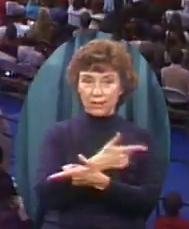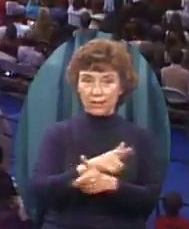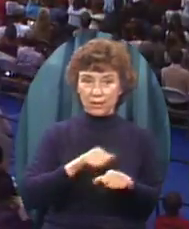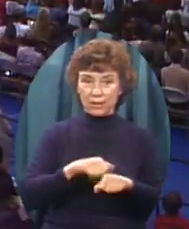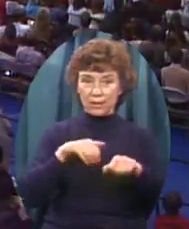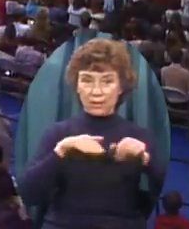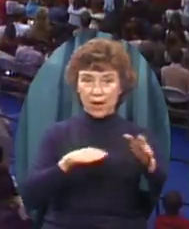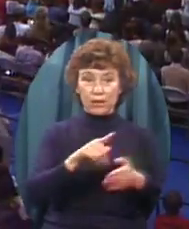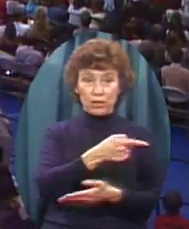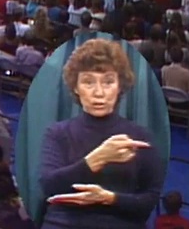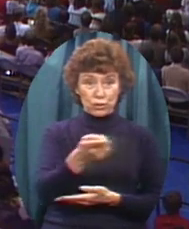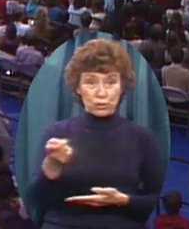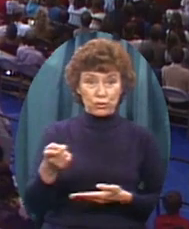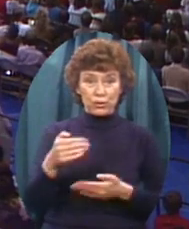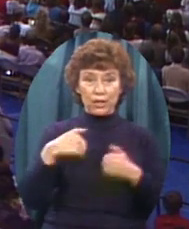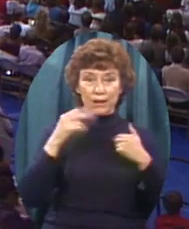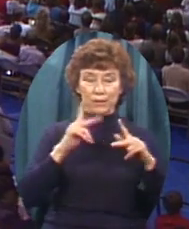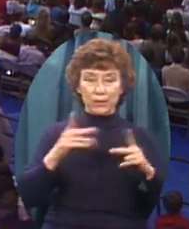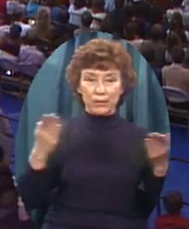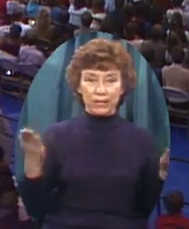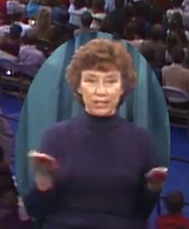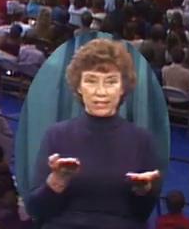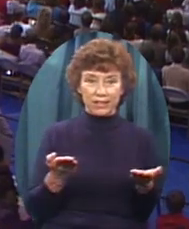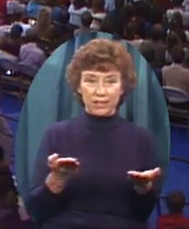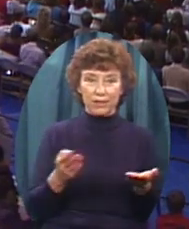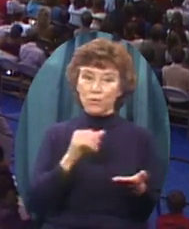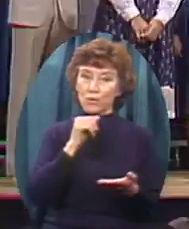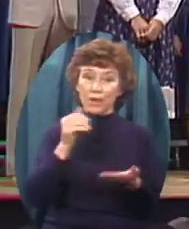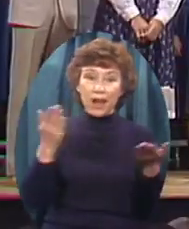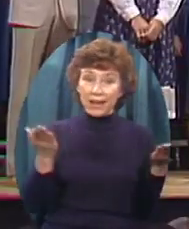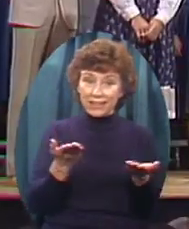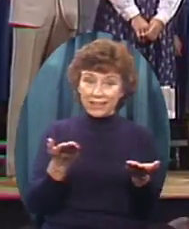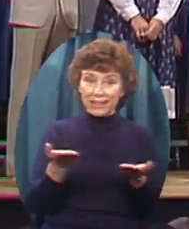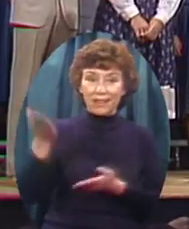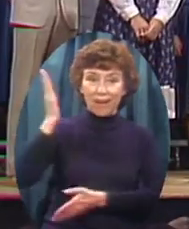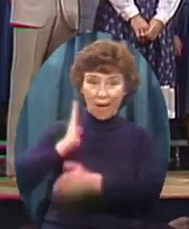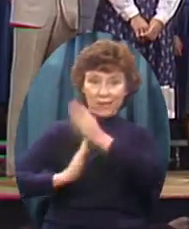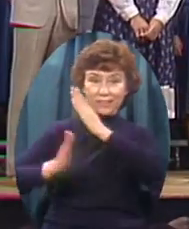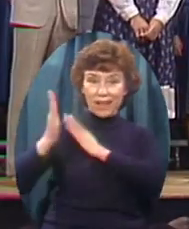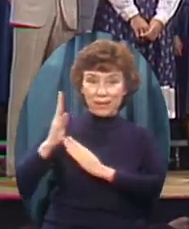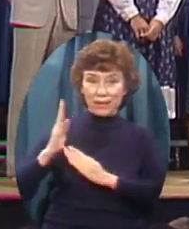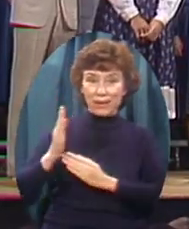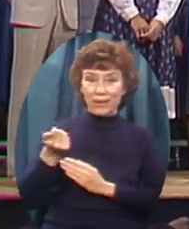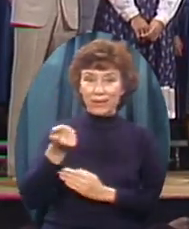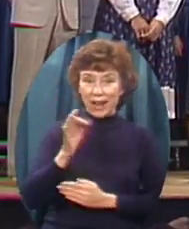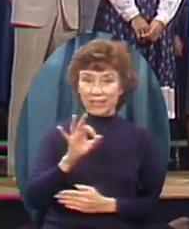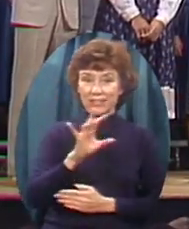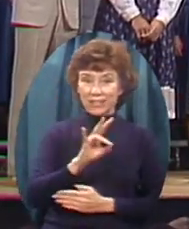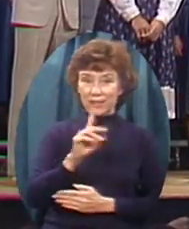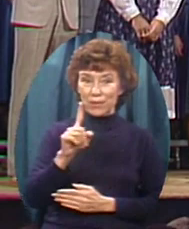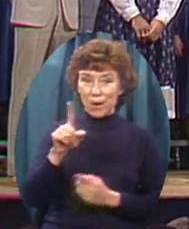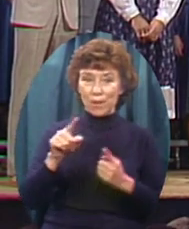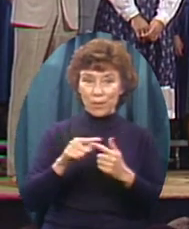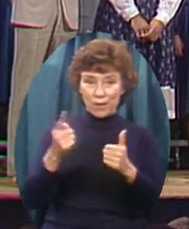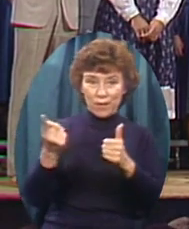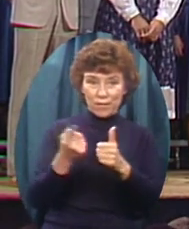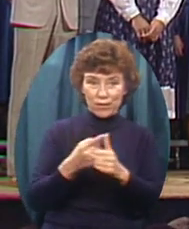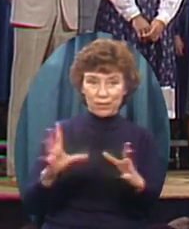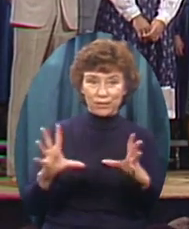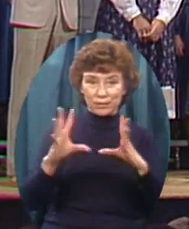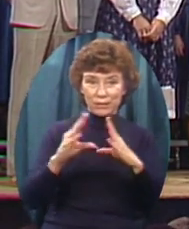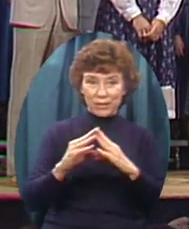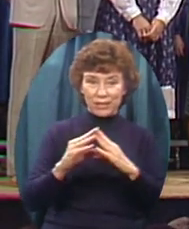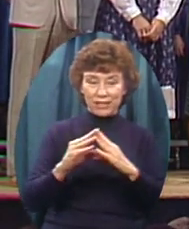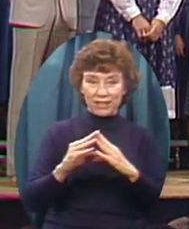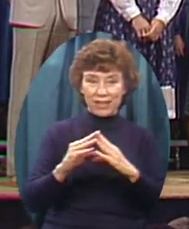here Back in the days When we met at Thomas Road Church This was just 1971 And the little houses Across Thomas